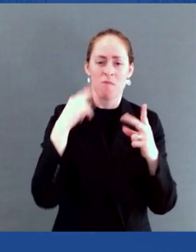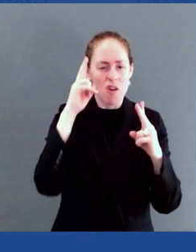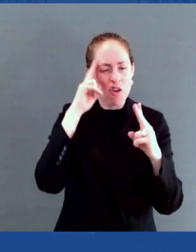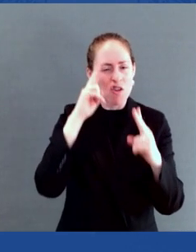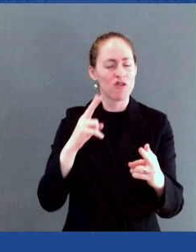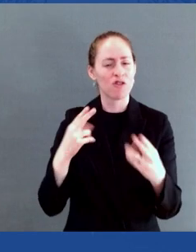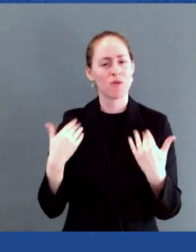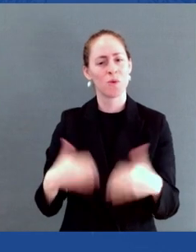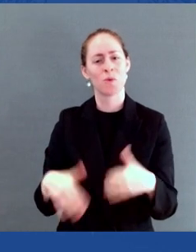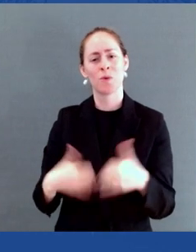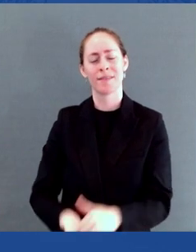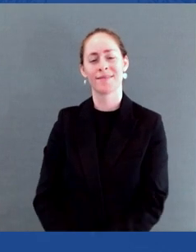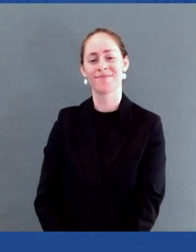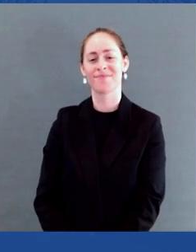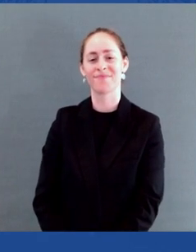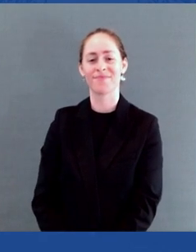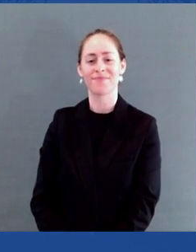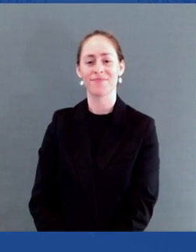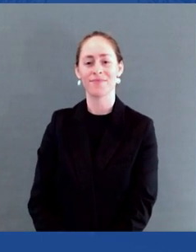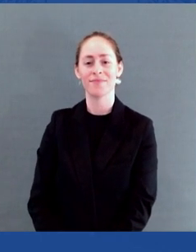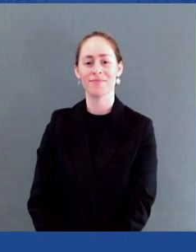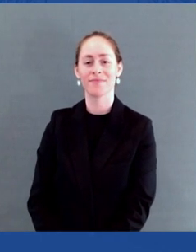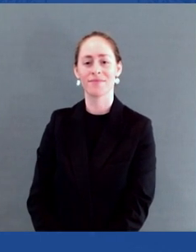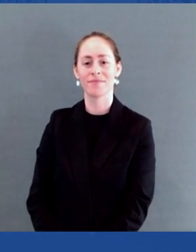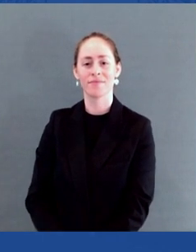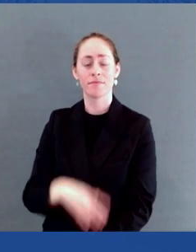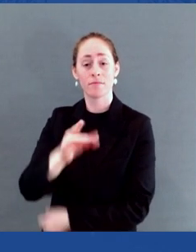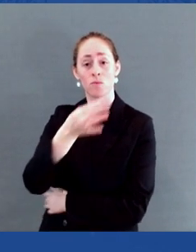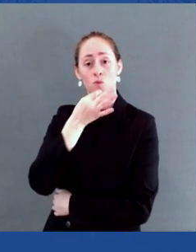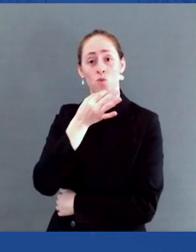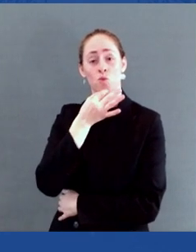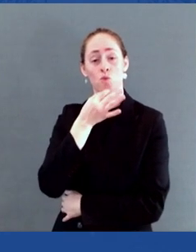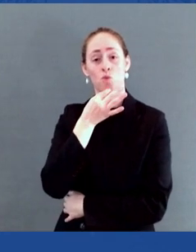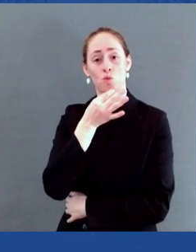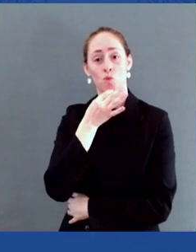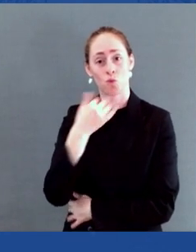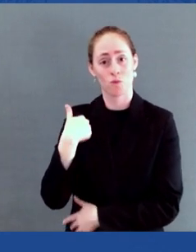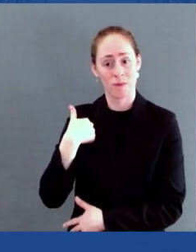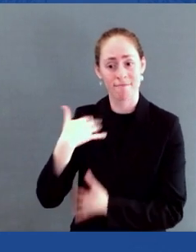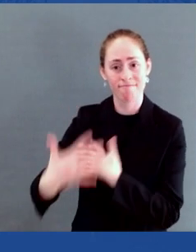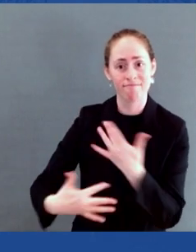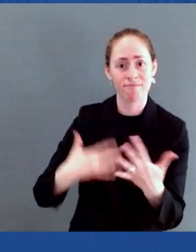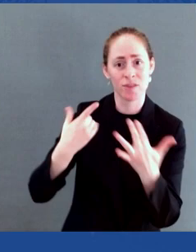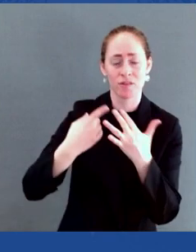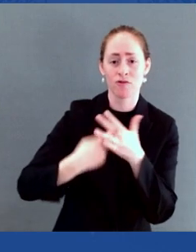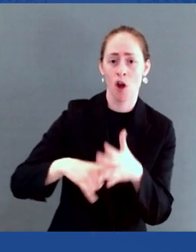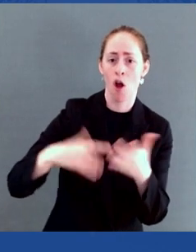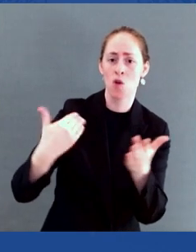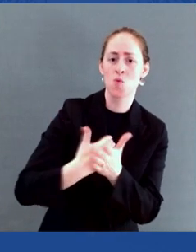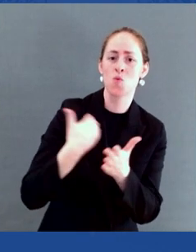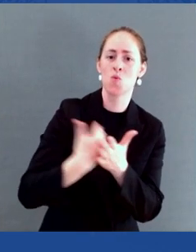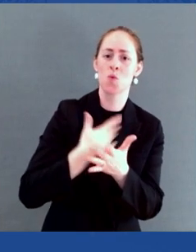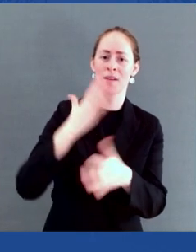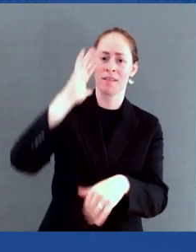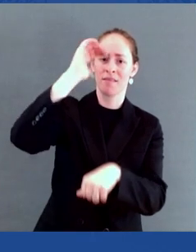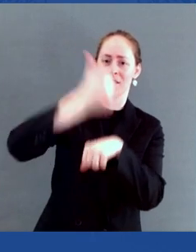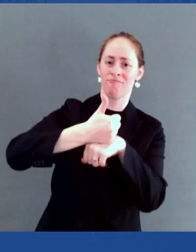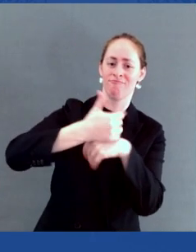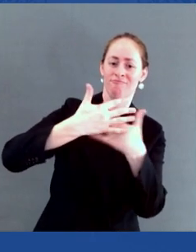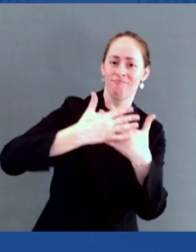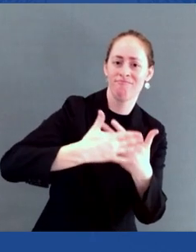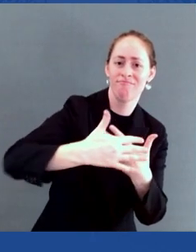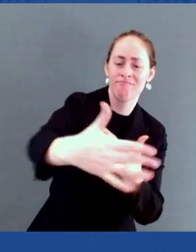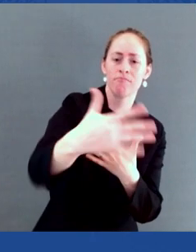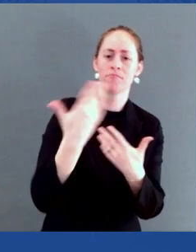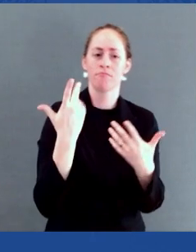that will be home to 49 beds of permanent supportive housing, a primary care center, mental health clinic, open park space